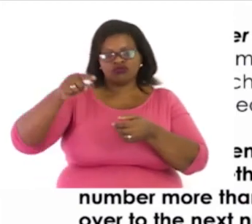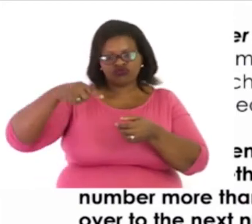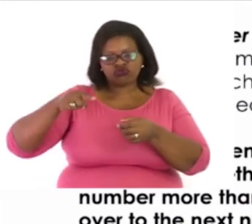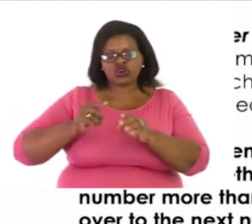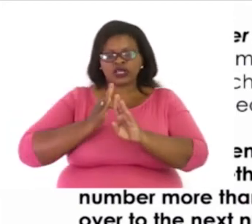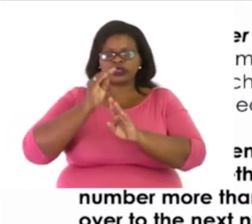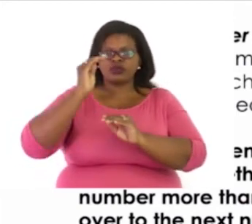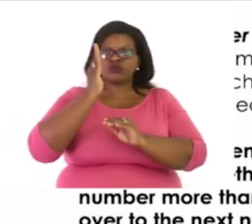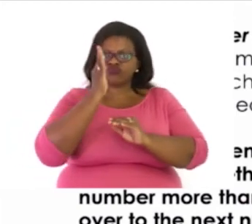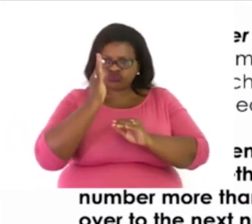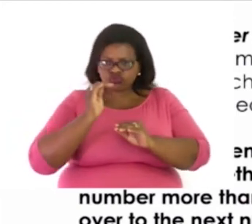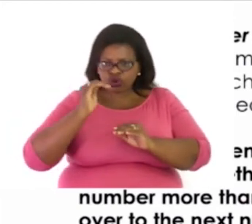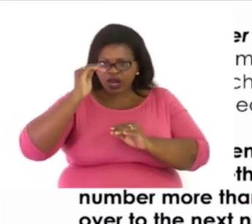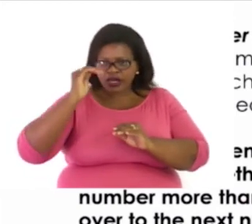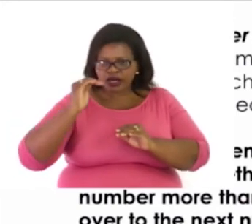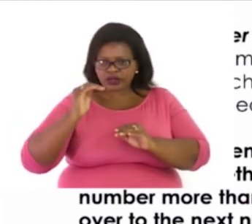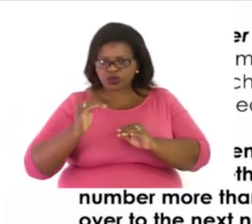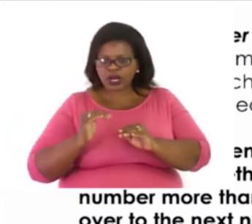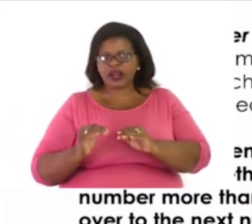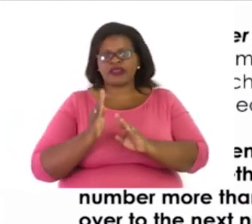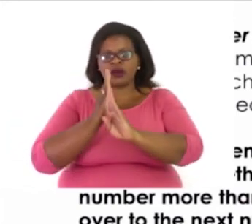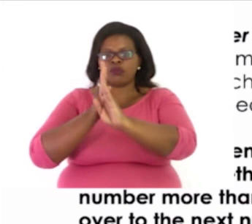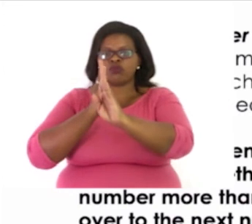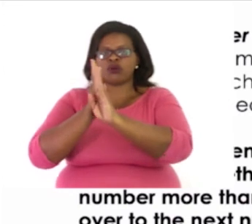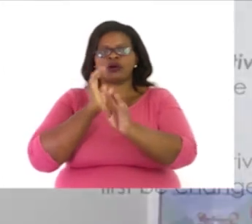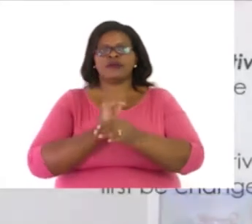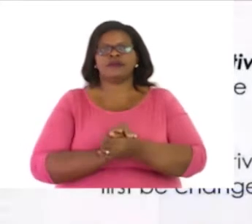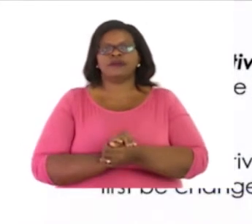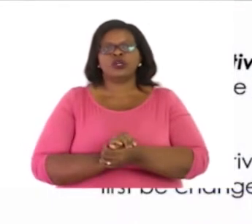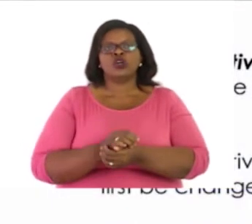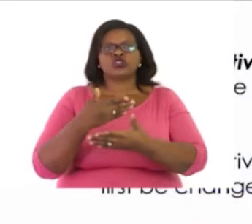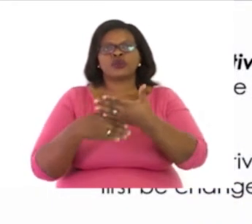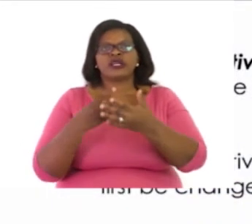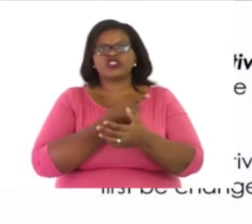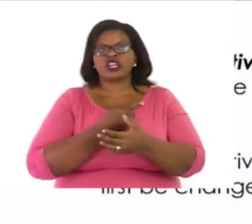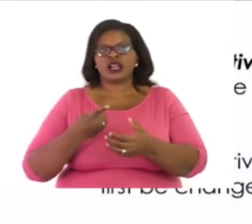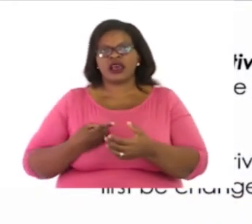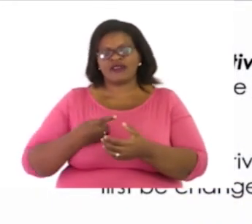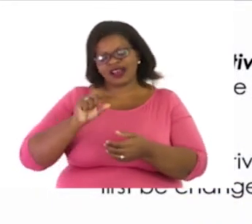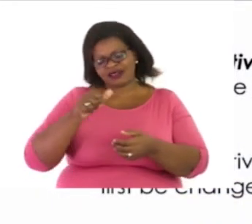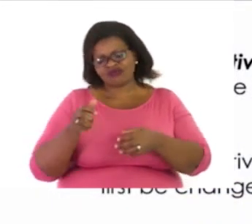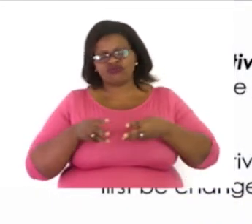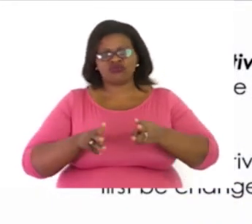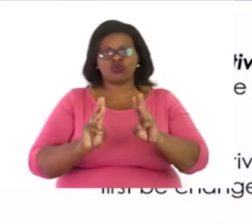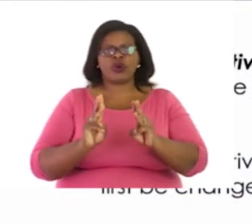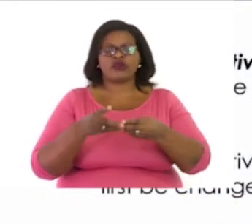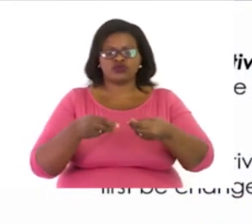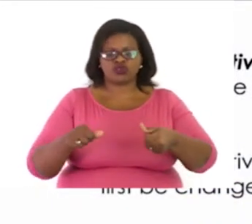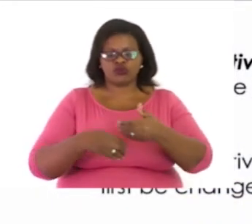Now, we continue on to page eleven. With another way of adding.